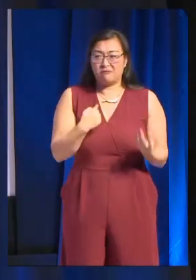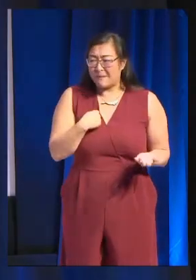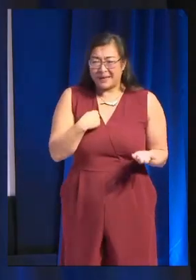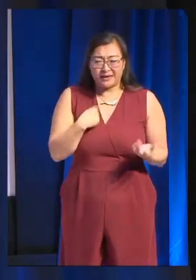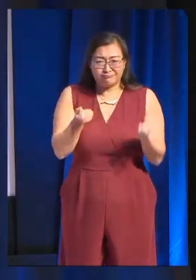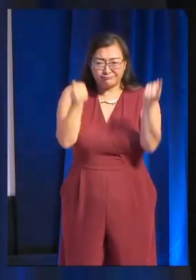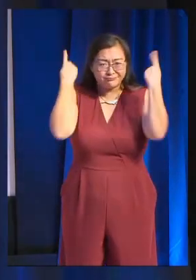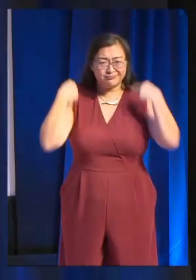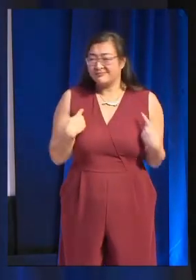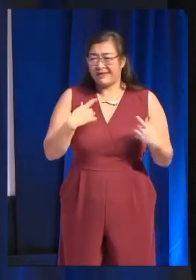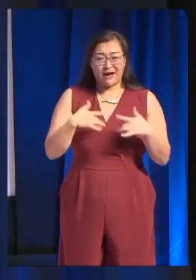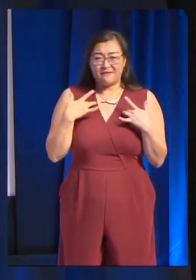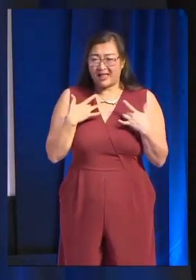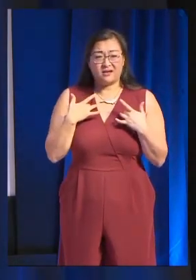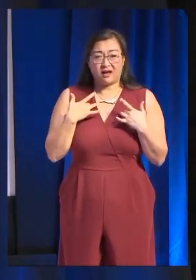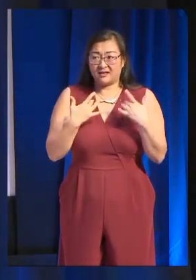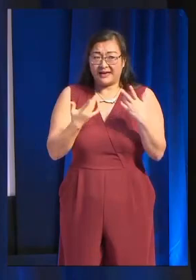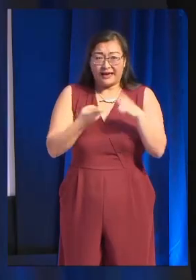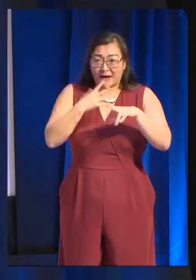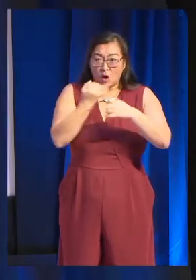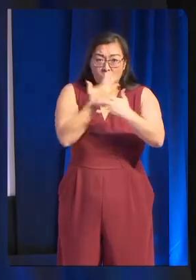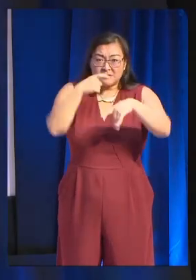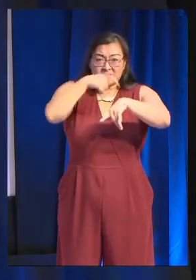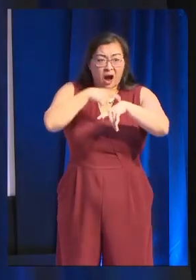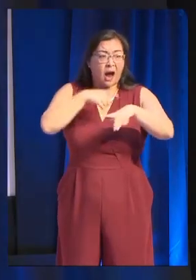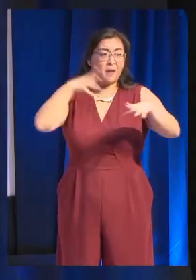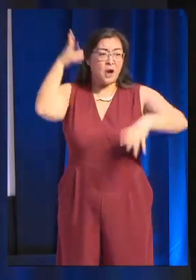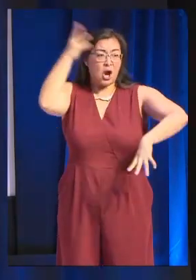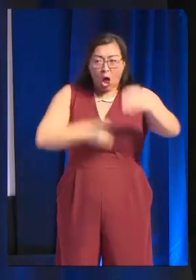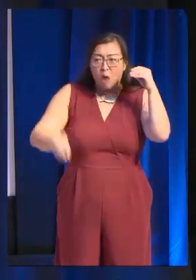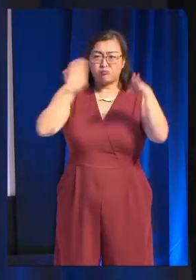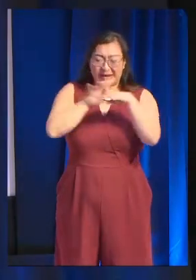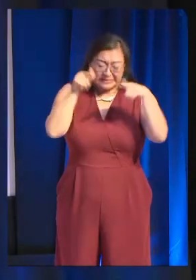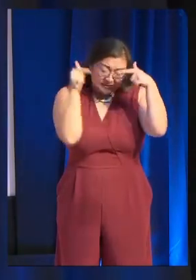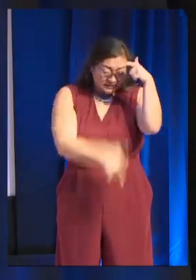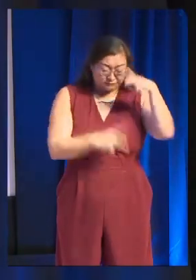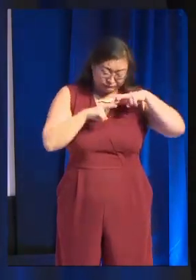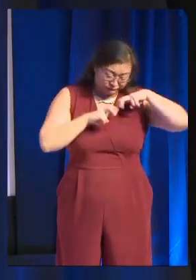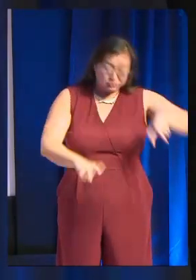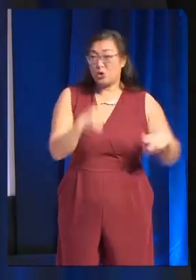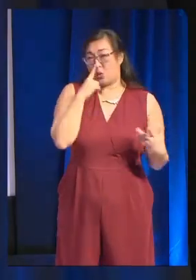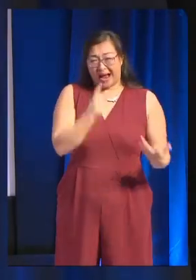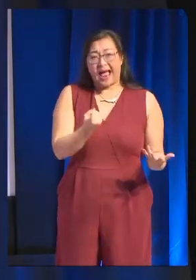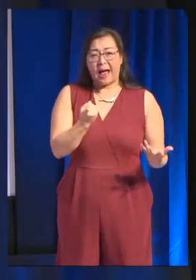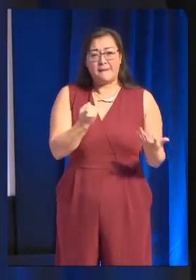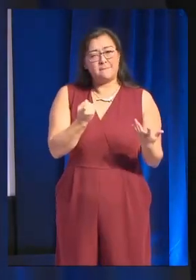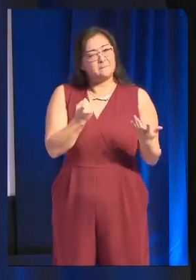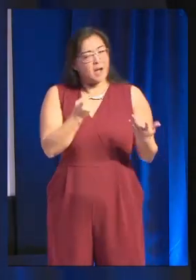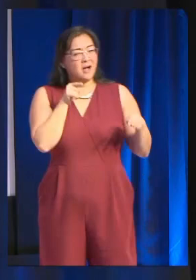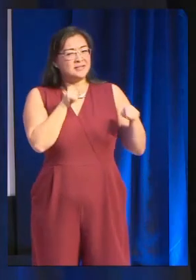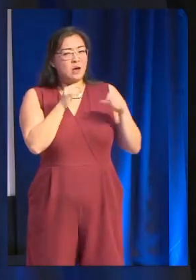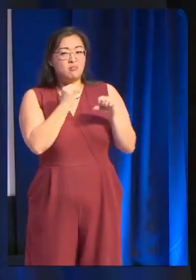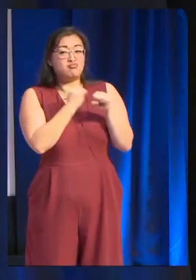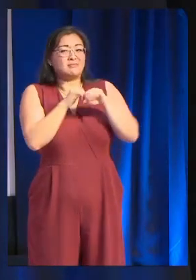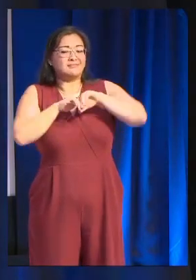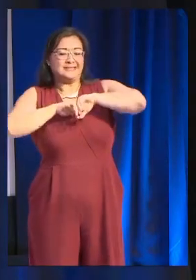lot of time and money to practice and learn how to do it. It's a whole separate thing to marketing and it scares the bejesus out of